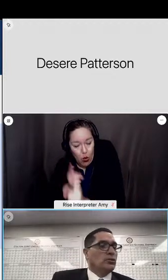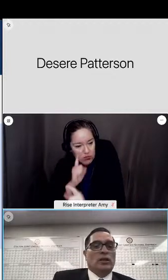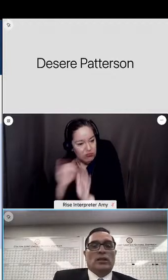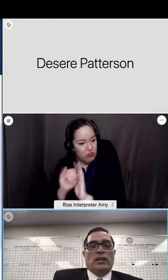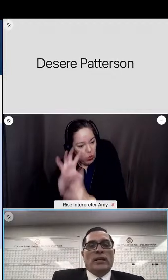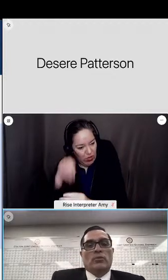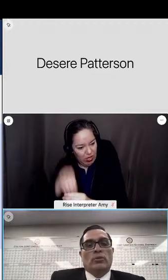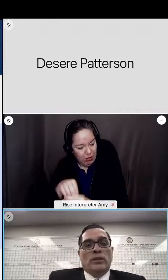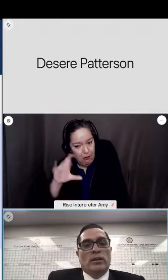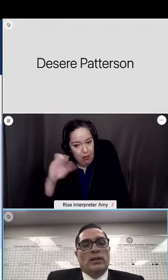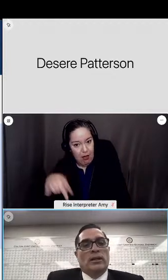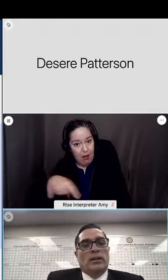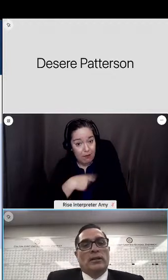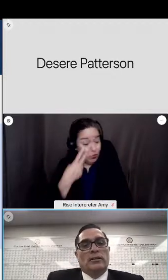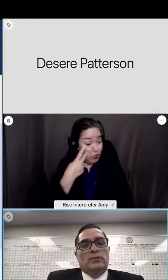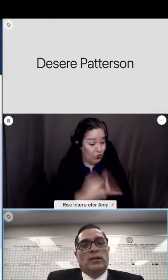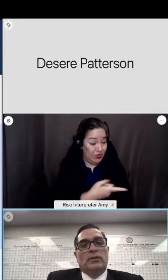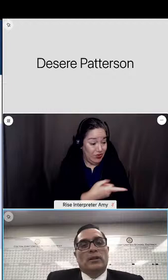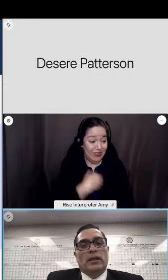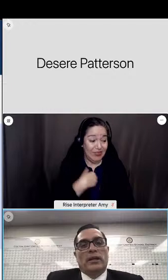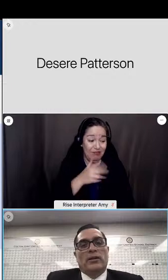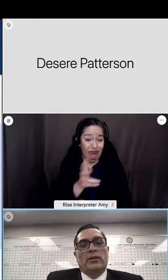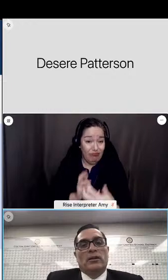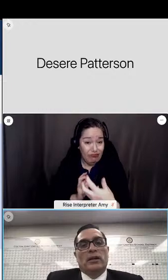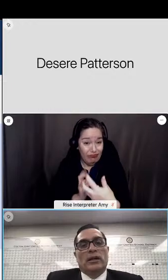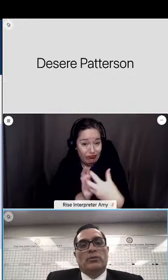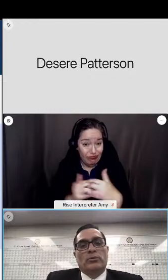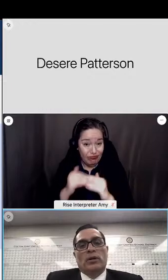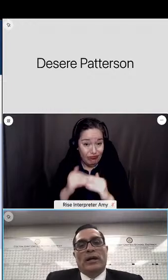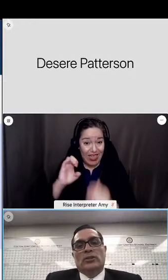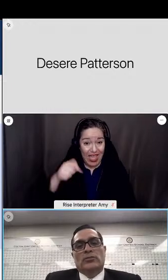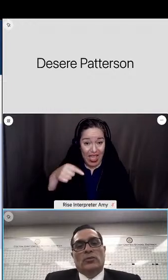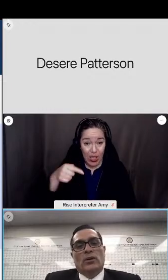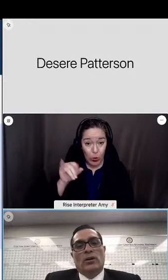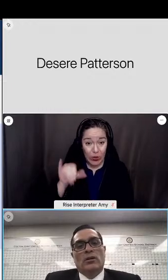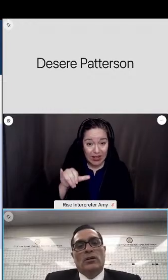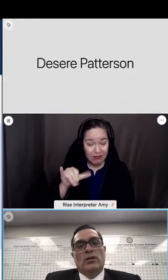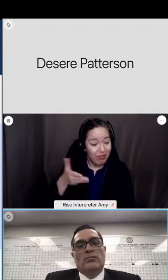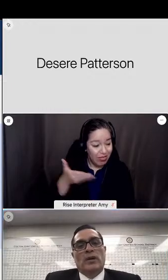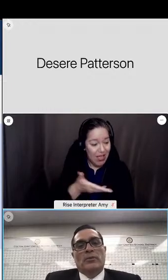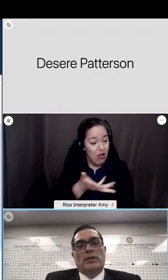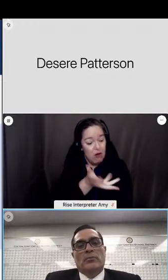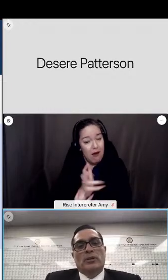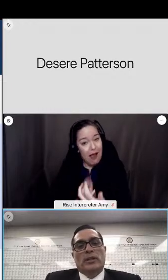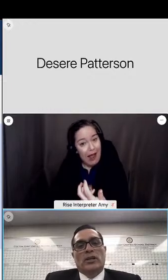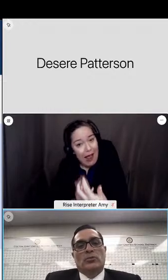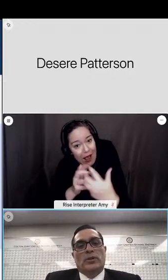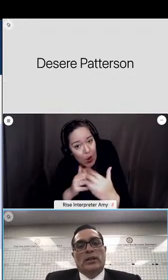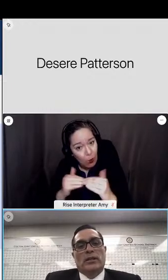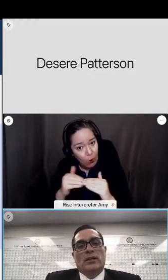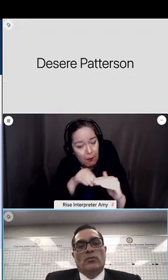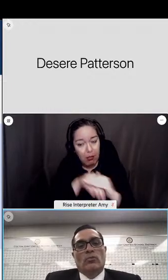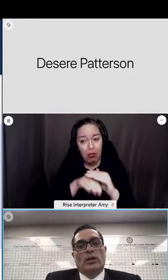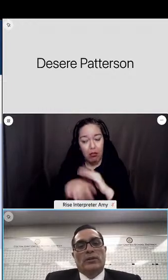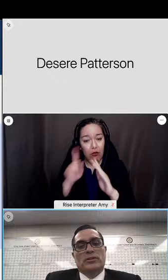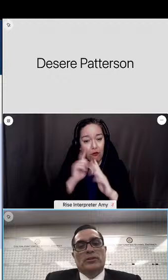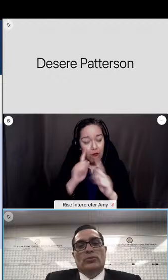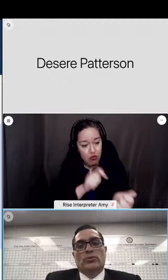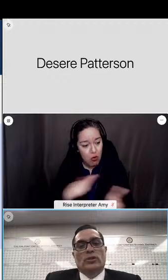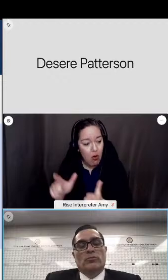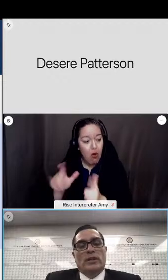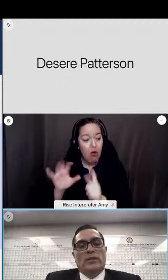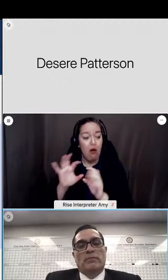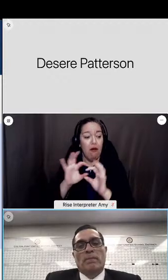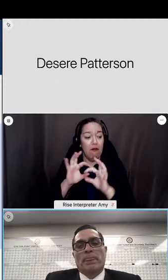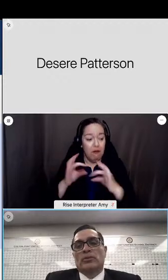uh you see that equity uh is definitely there equitable access for all family community engagement wellness